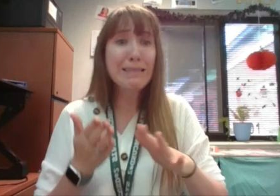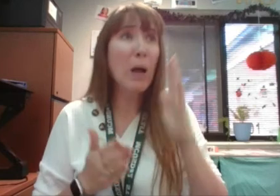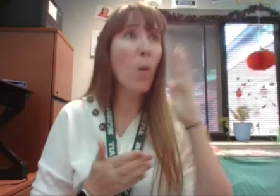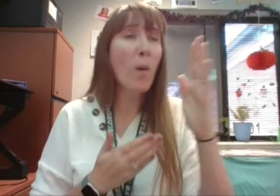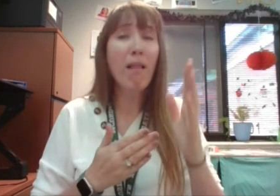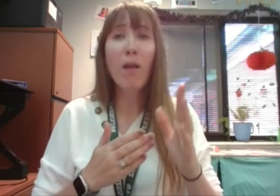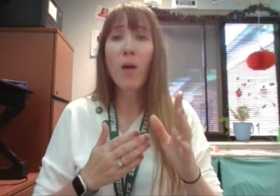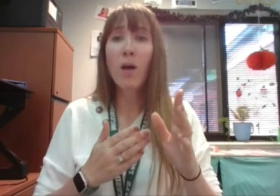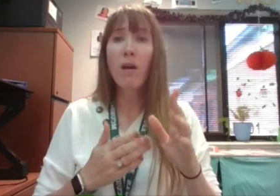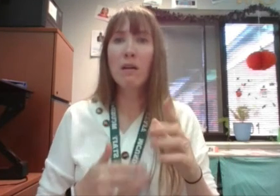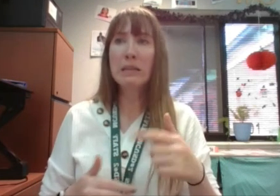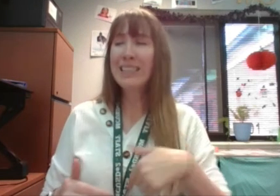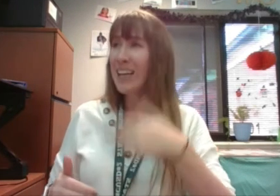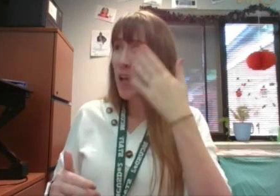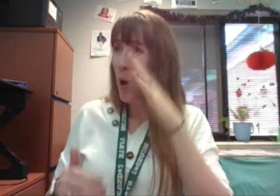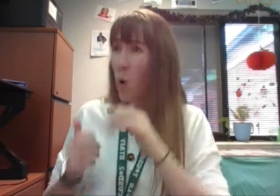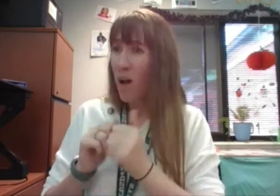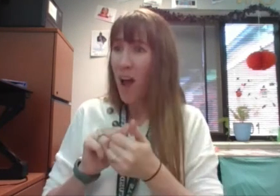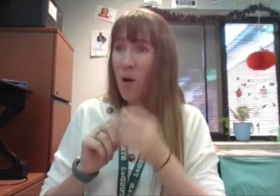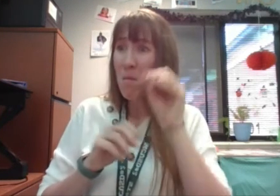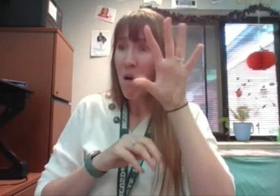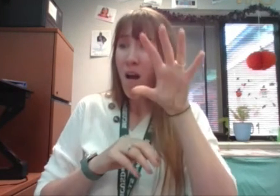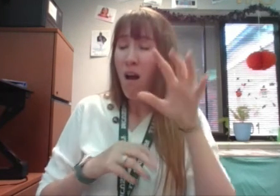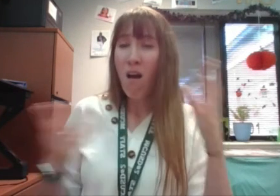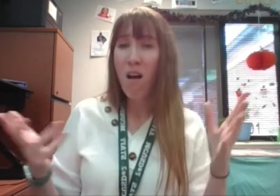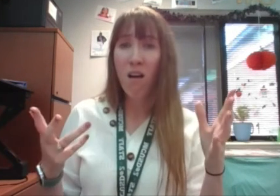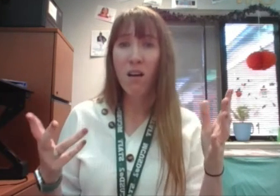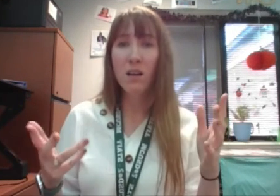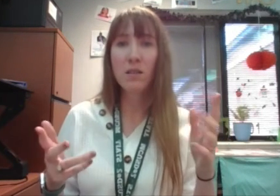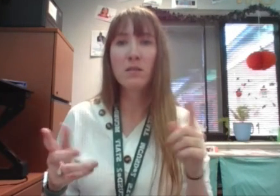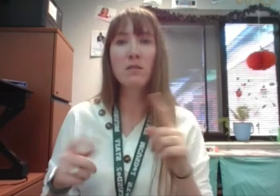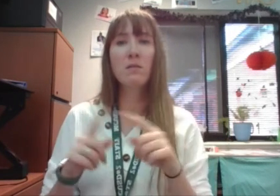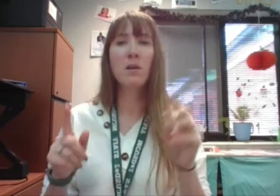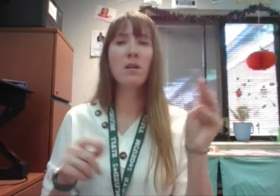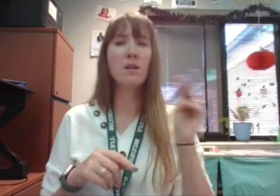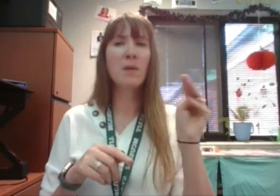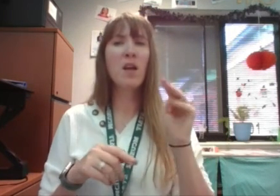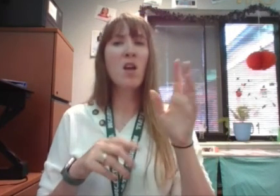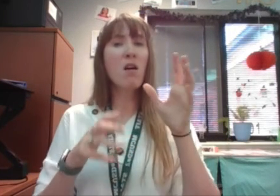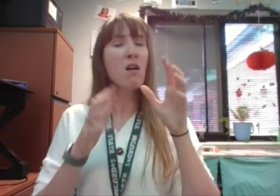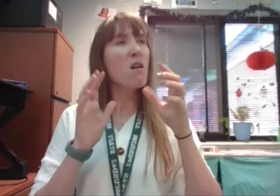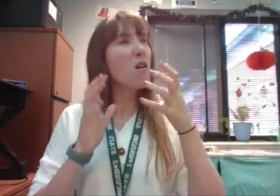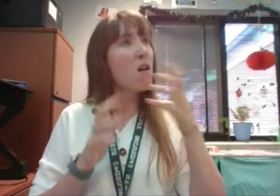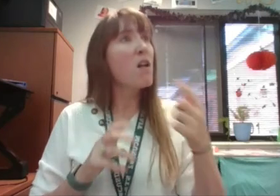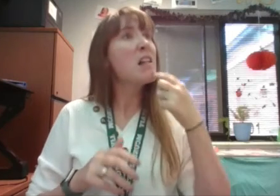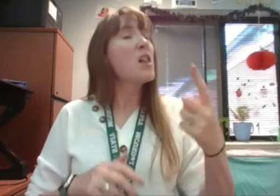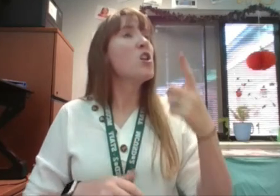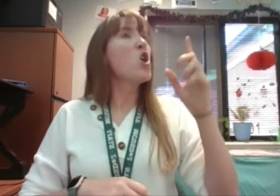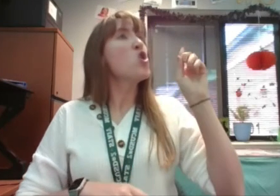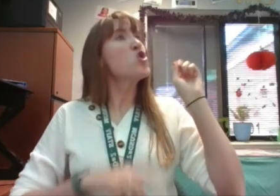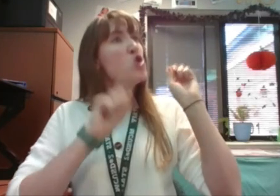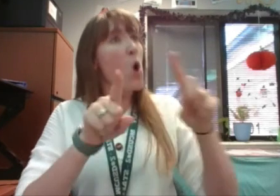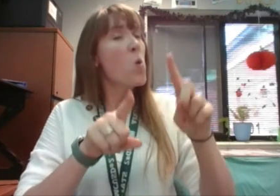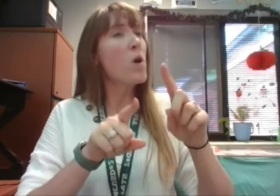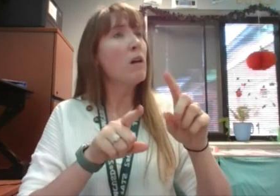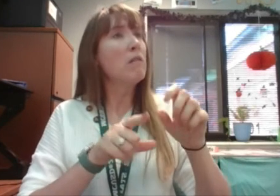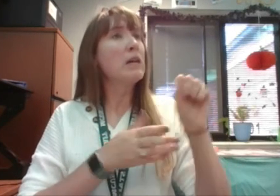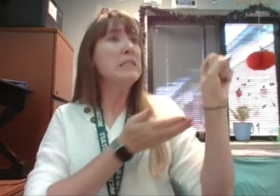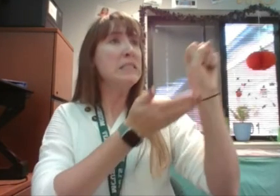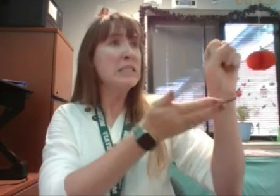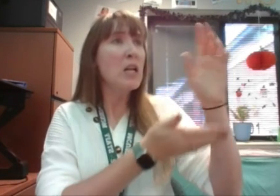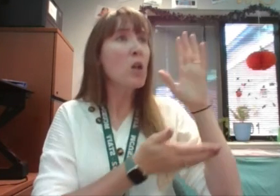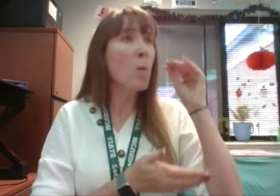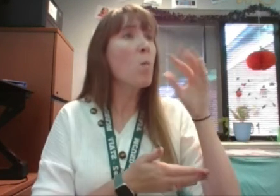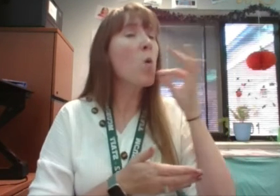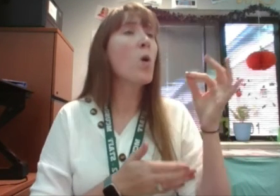know how! Sissy begins. But Miss Maggie's voice is now more forceful. Go! Sailor Boy will show you!